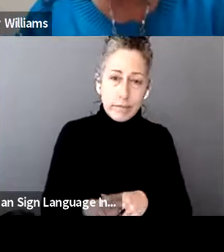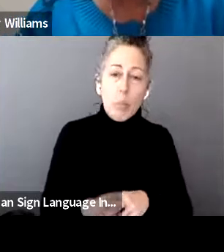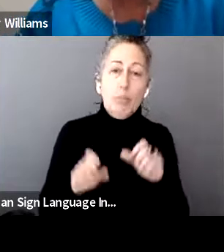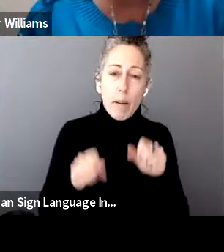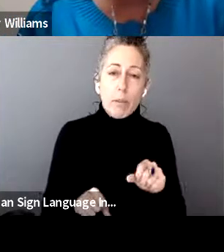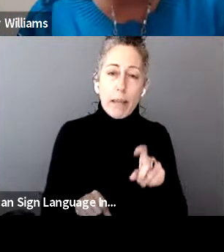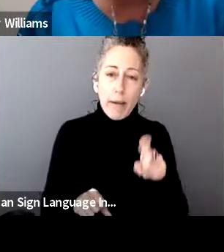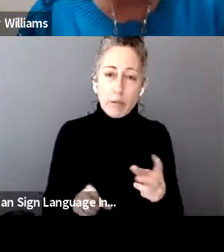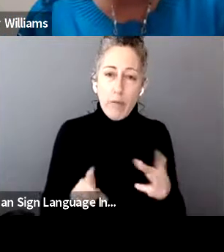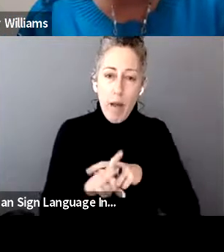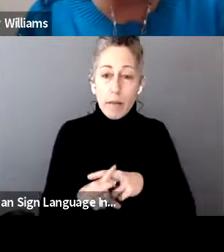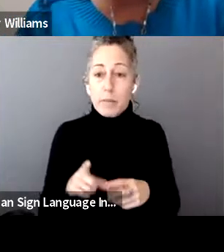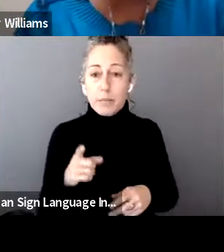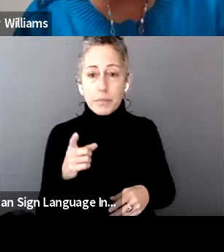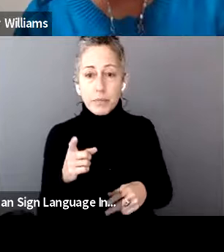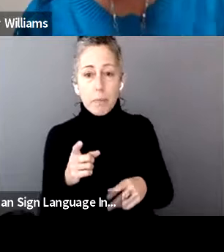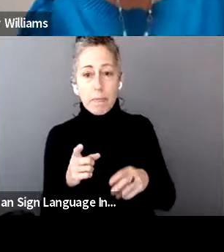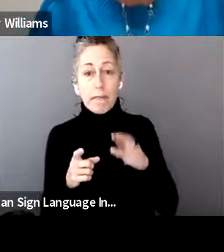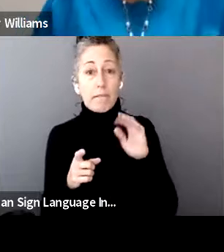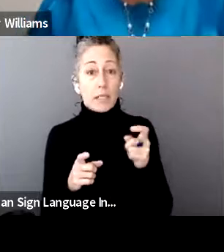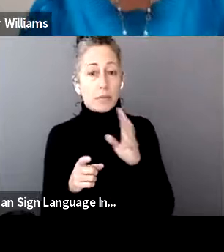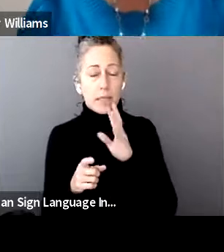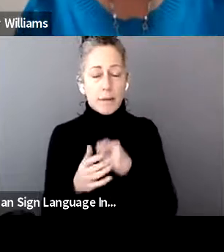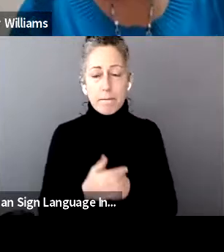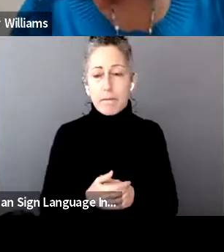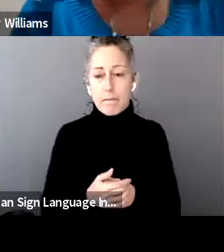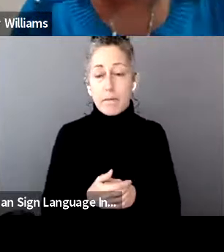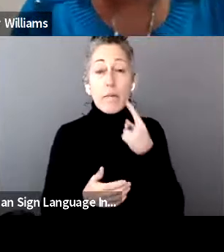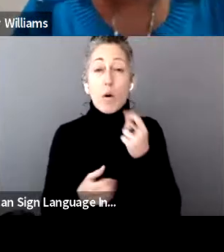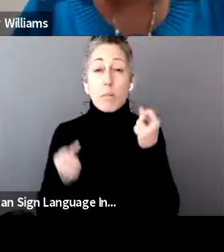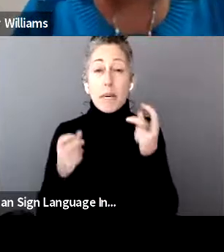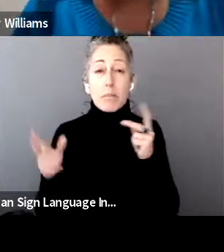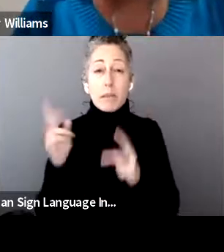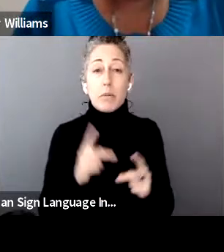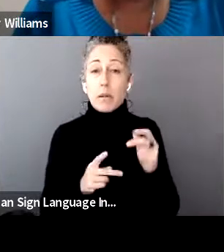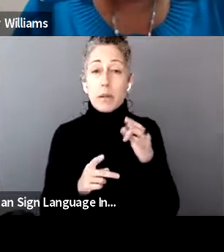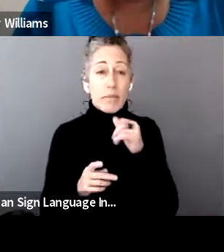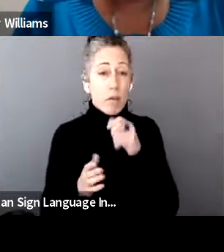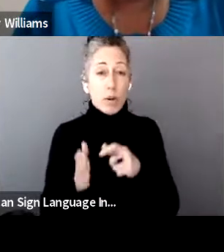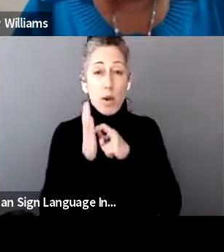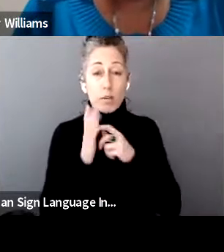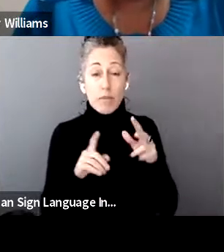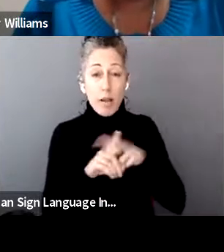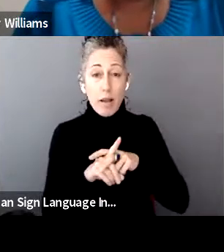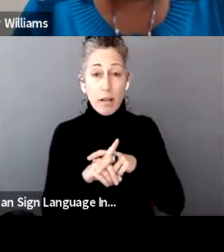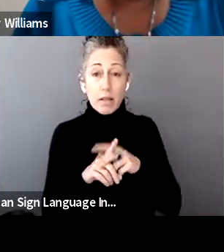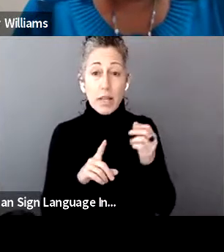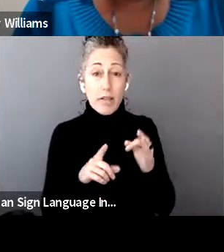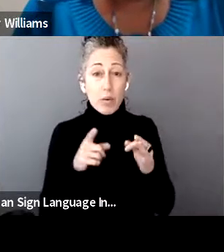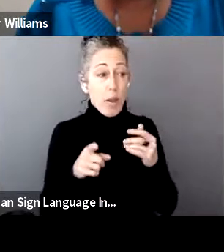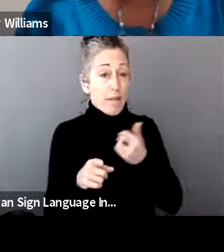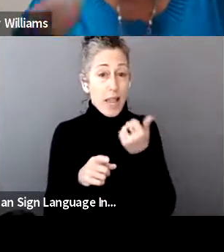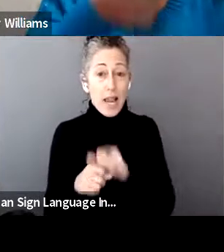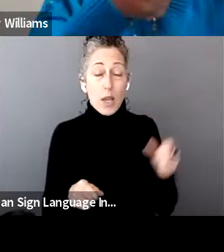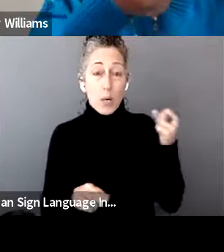And I would like, I would like to add that, um, for many people, even if they're not required to file, if they've had any withholding